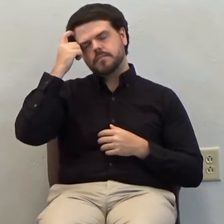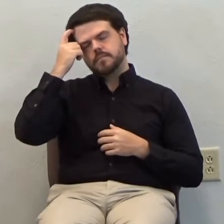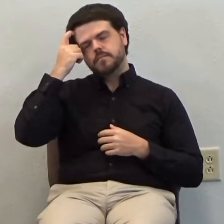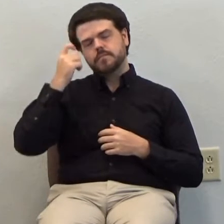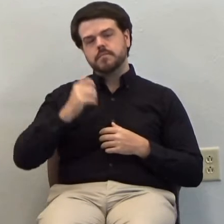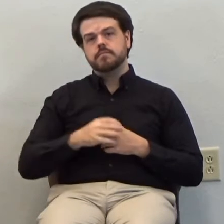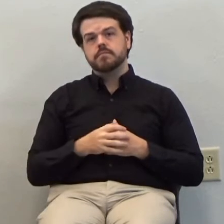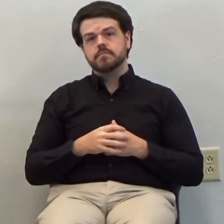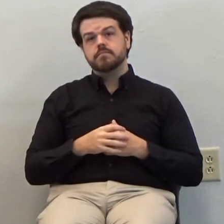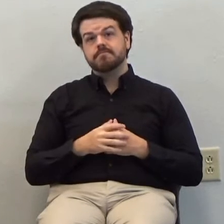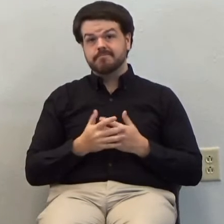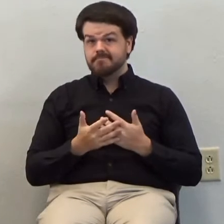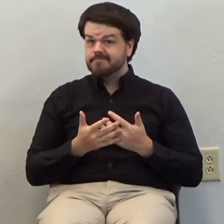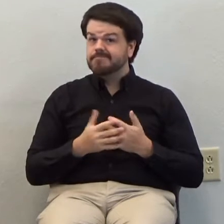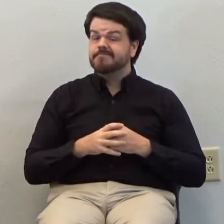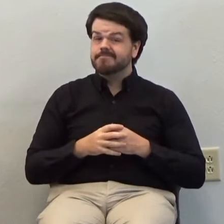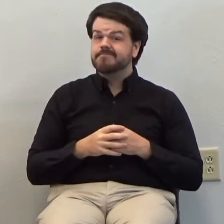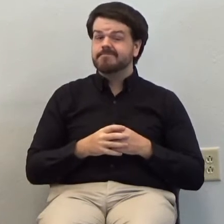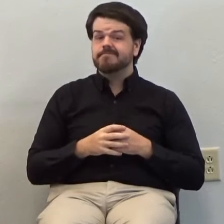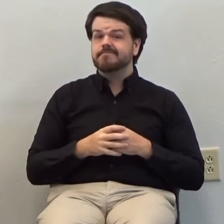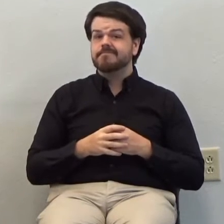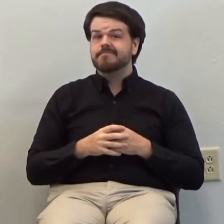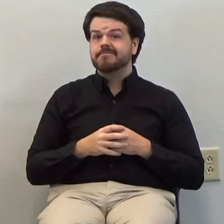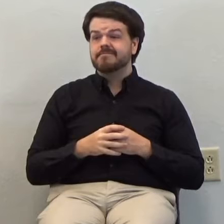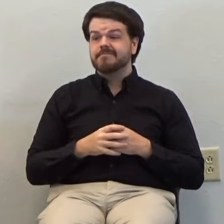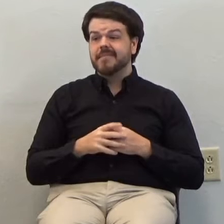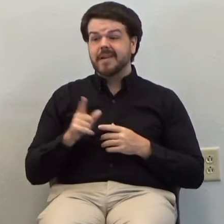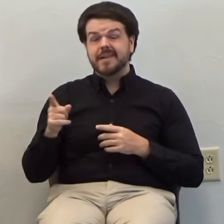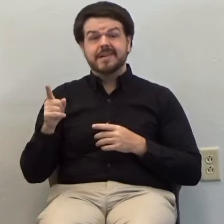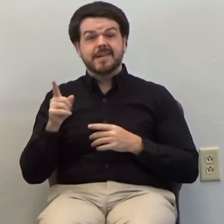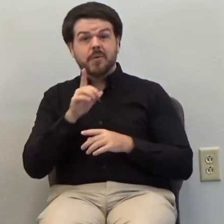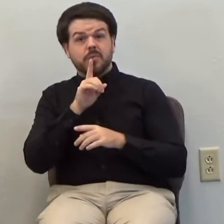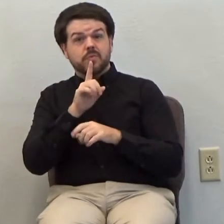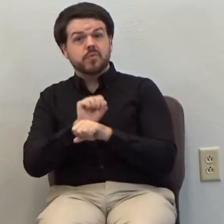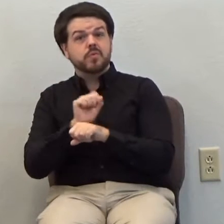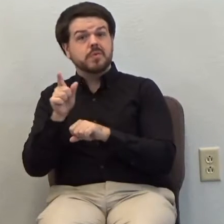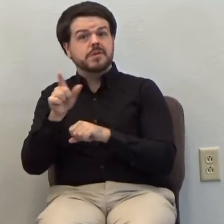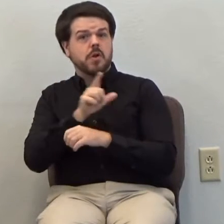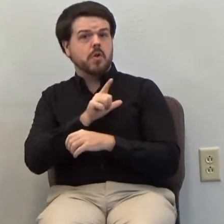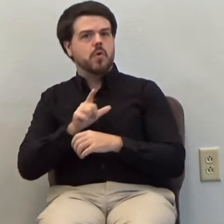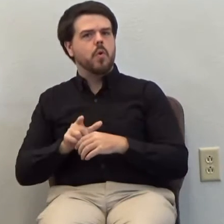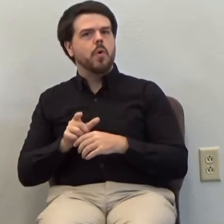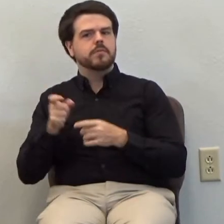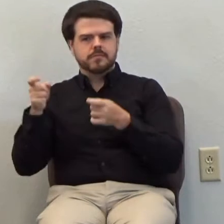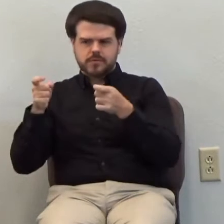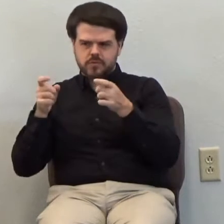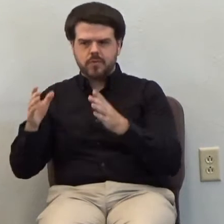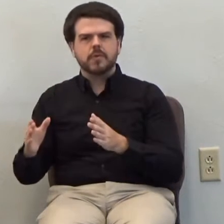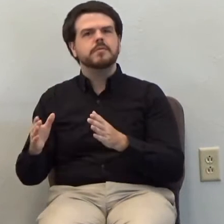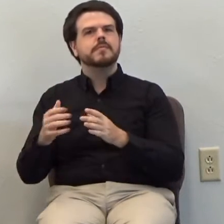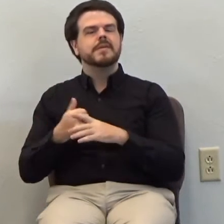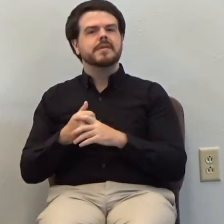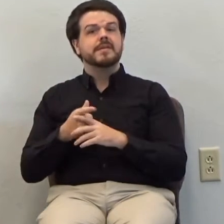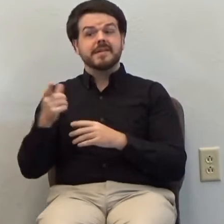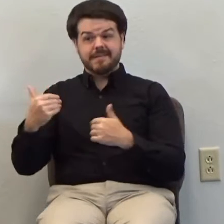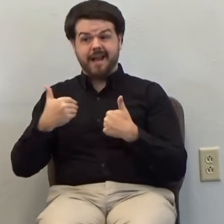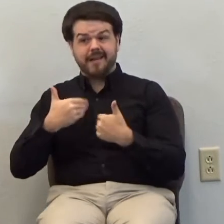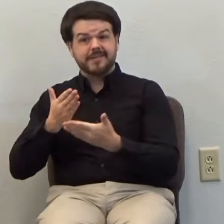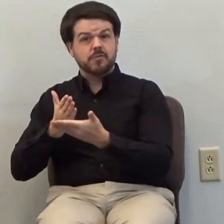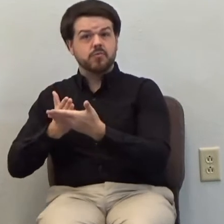Yes, that's true. In that sense, Christ is Lord. He rules our lives. He has demands on us. He has the right.